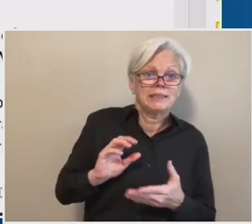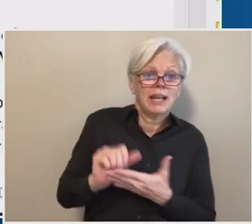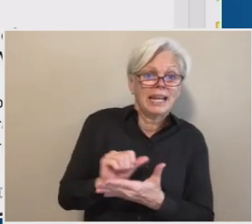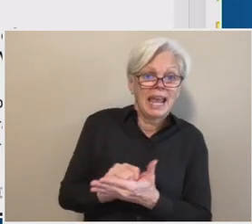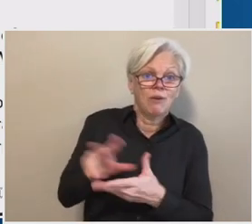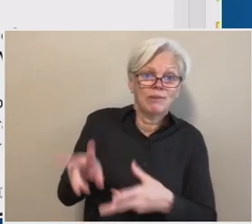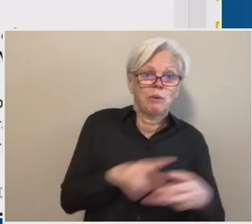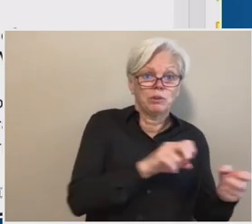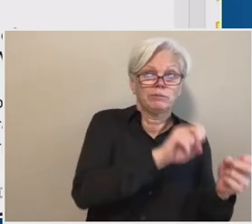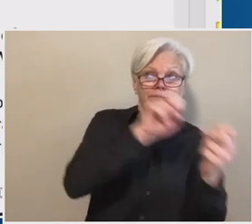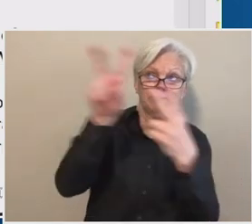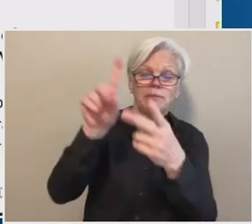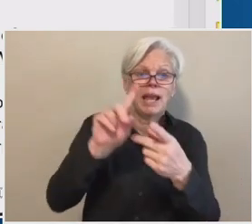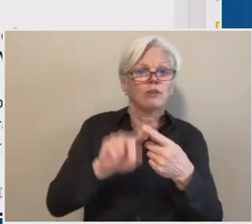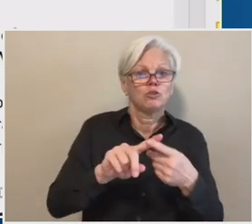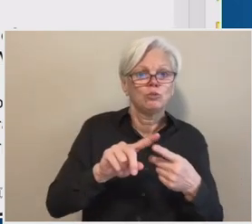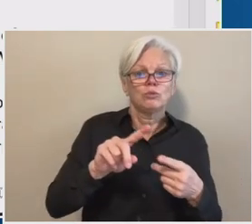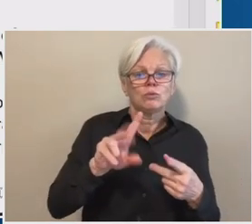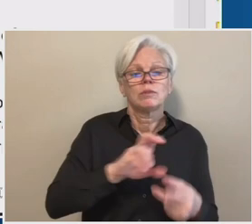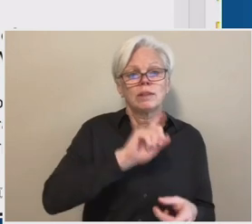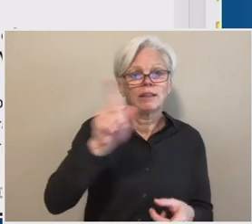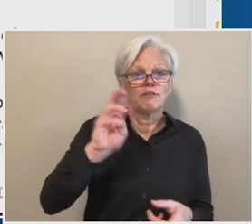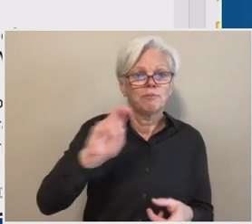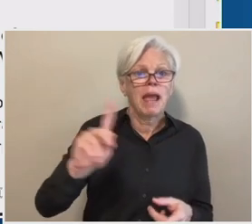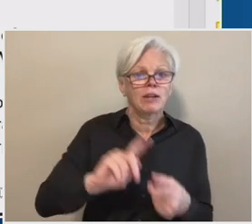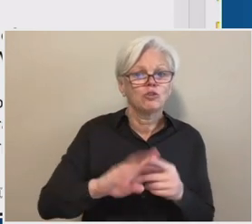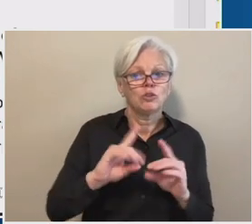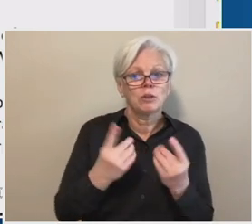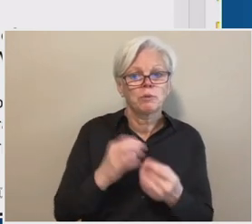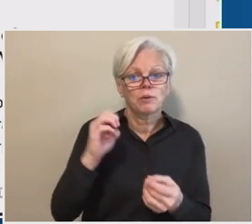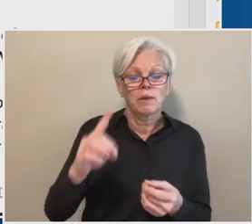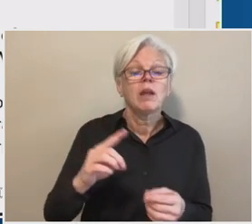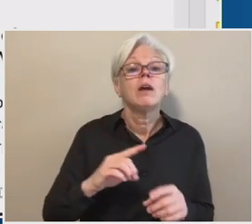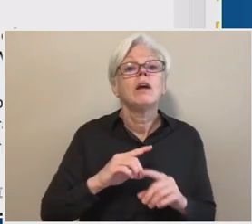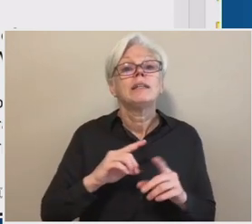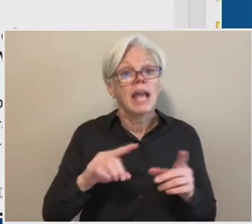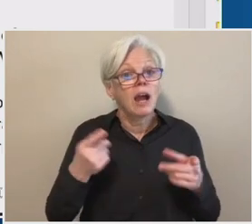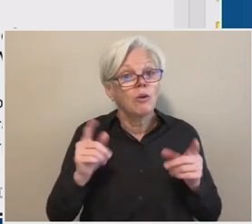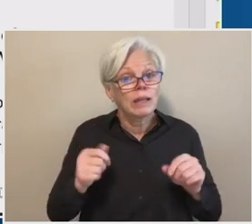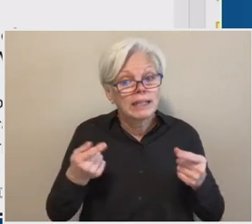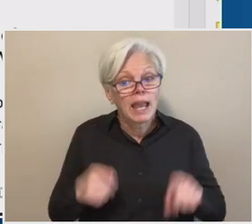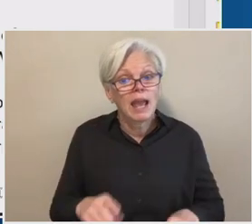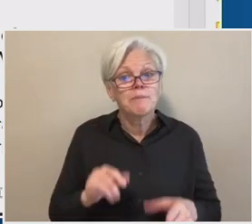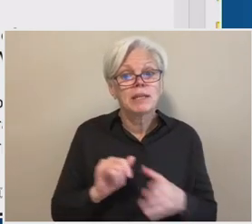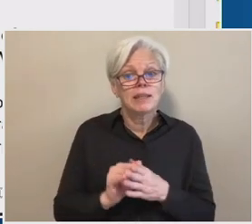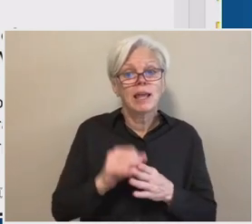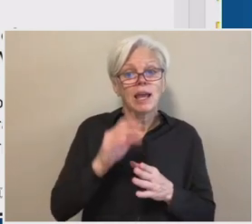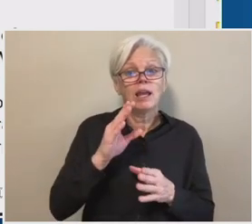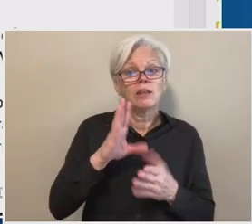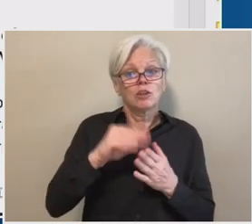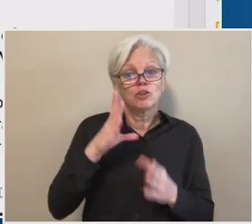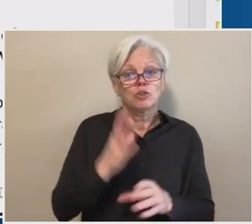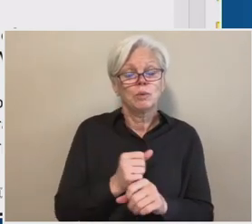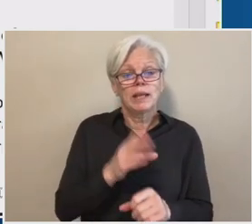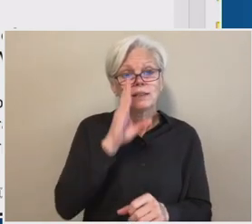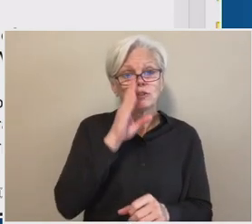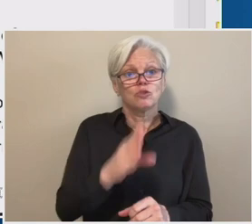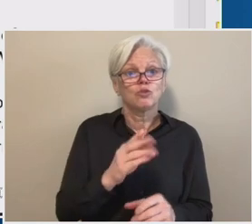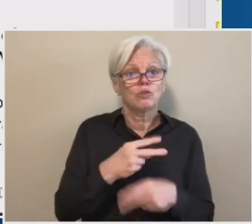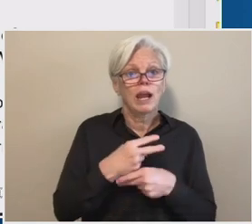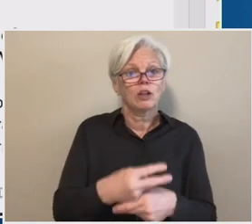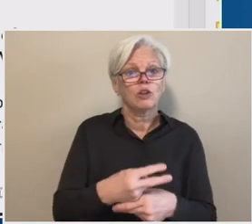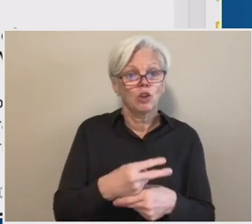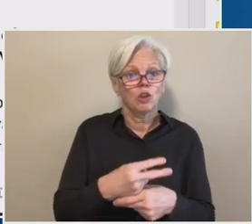there is, um, a, a, circumstance where the student actually received direct loan funds, uh, exceeding the amount that the student was